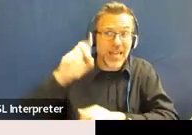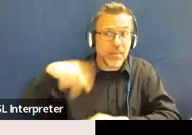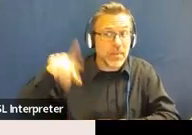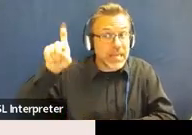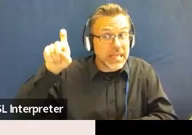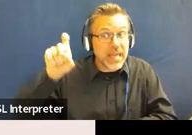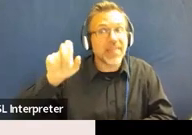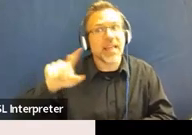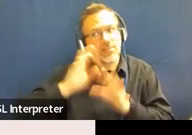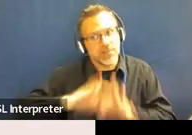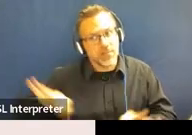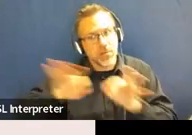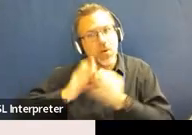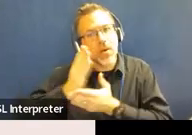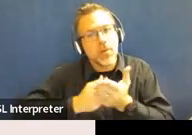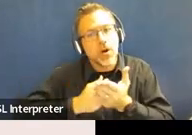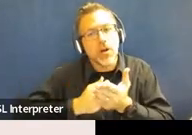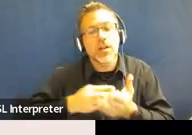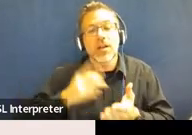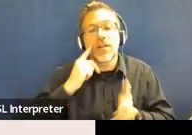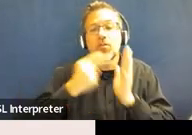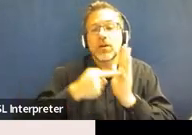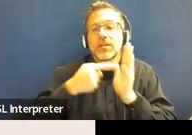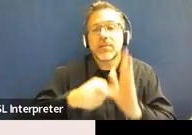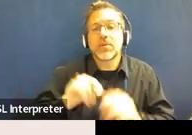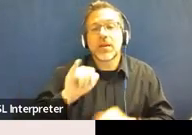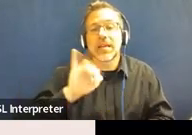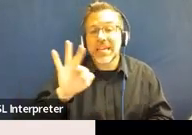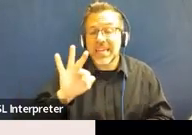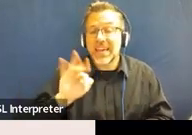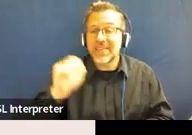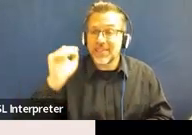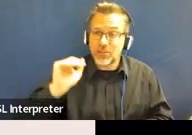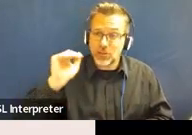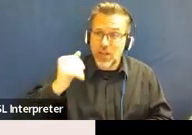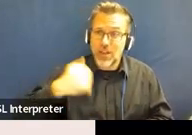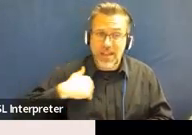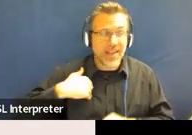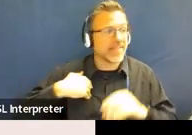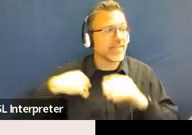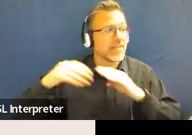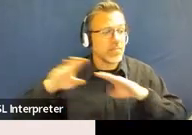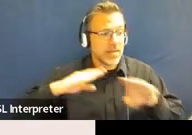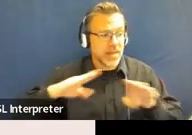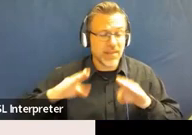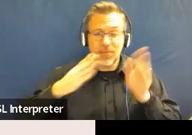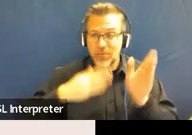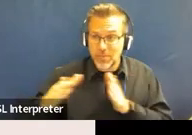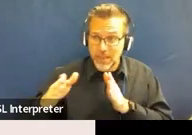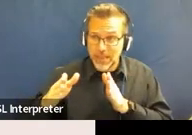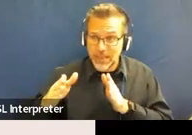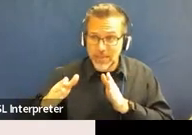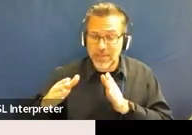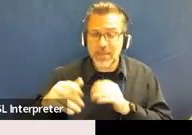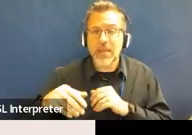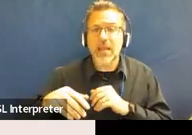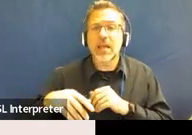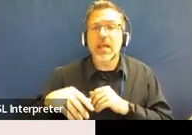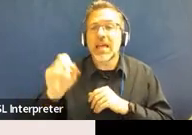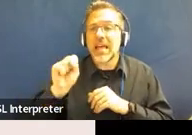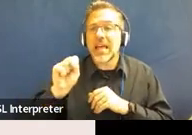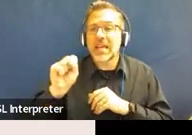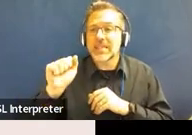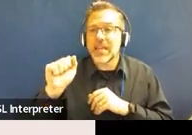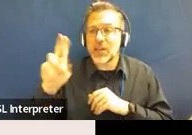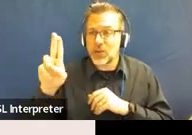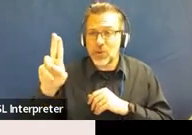piece. So, for example, if the child has a behavior plan on their IEP and the SAU